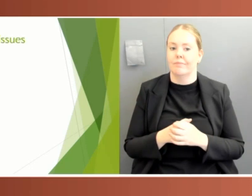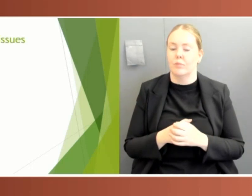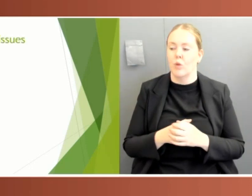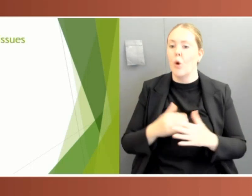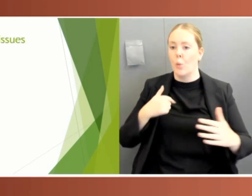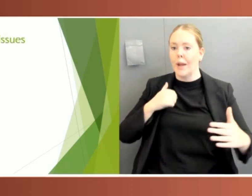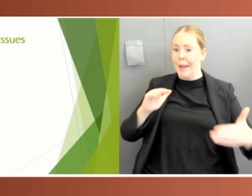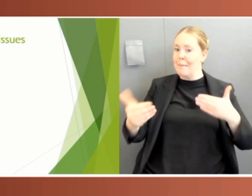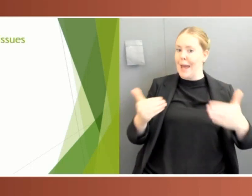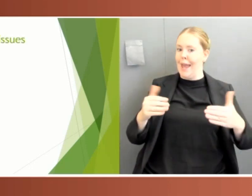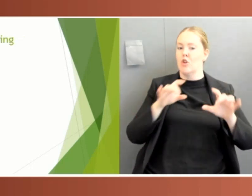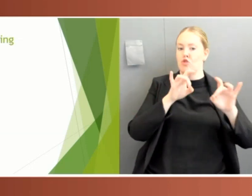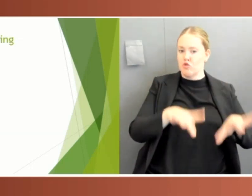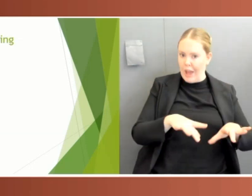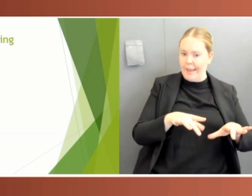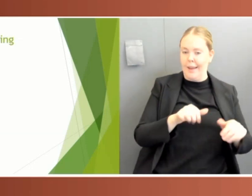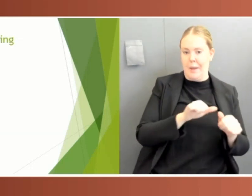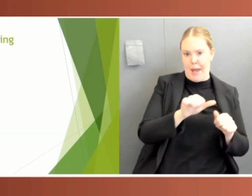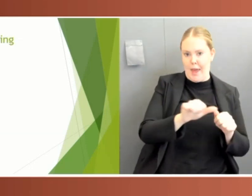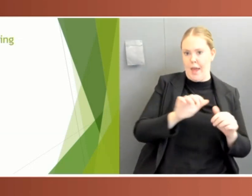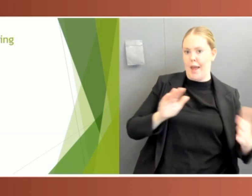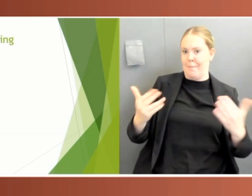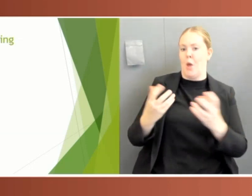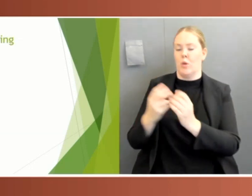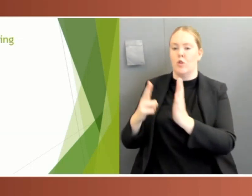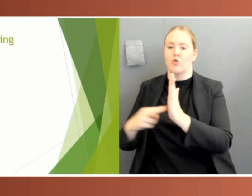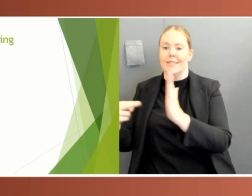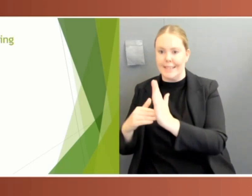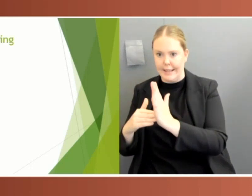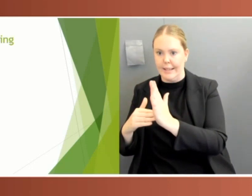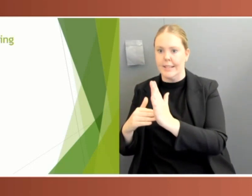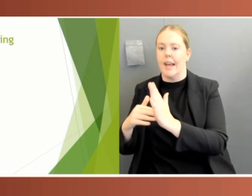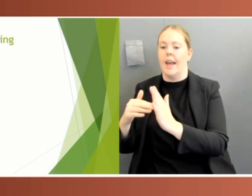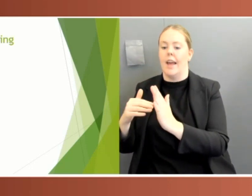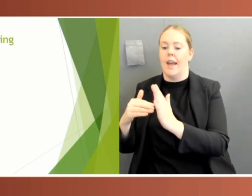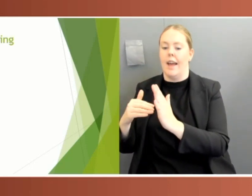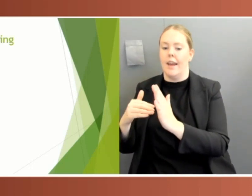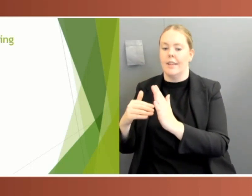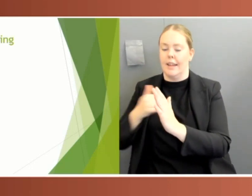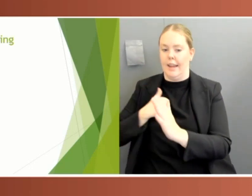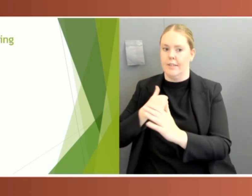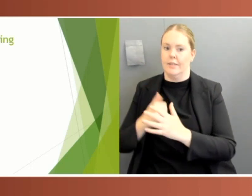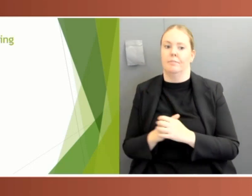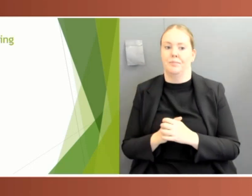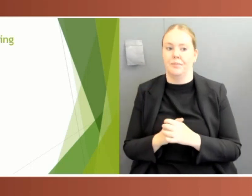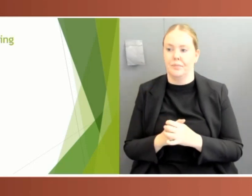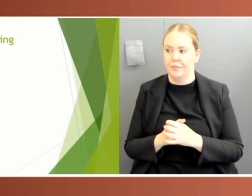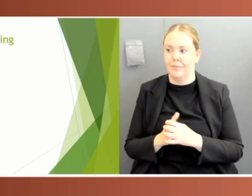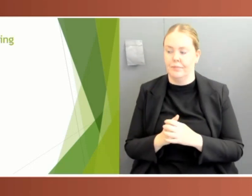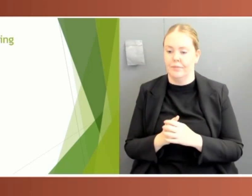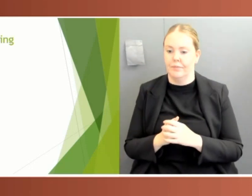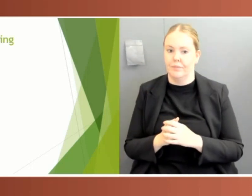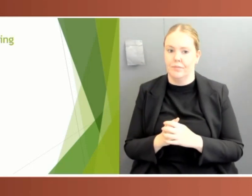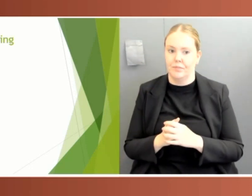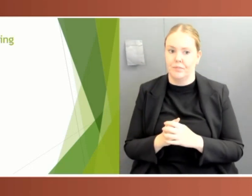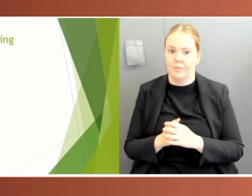So time may have been provided for debate on key measures and issues in the Commonwealth parliament, but social distancing requirements and the need to reduce the risk of transmission meant that not all